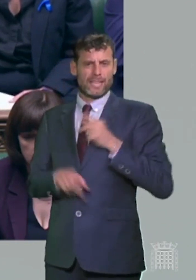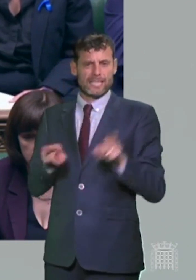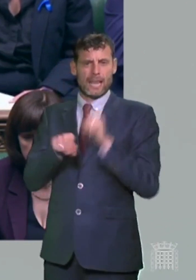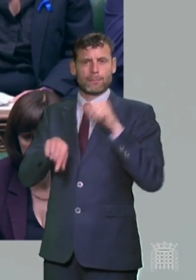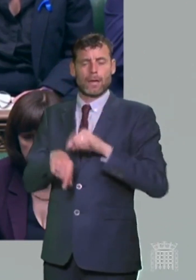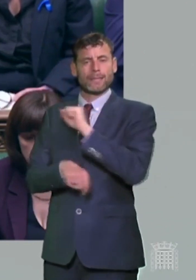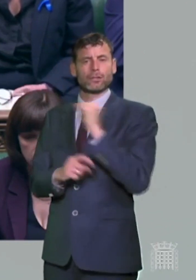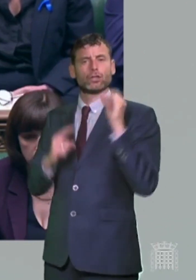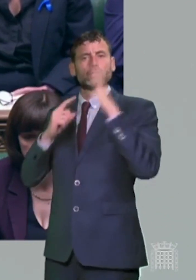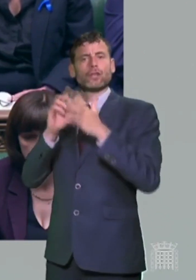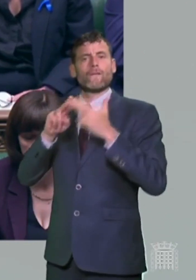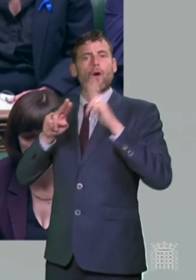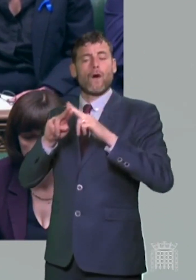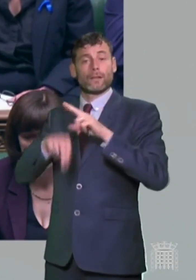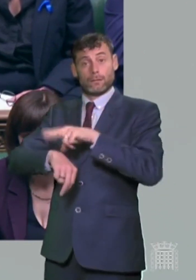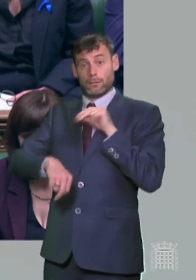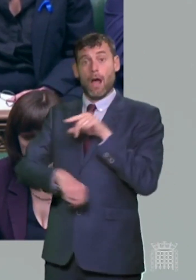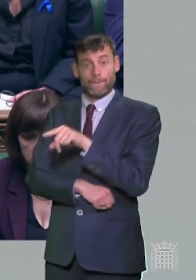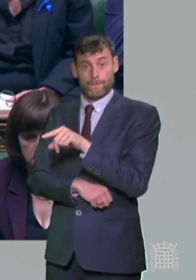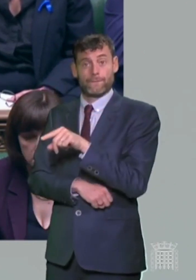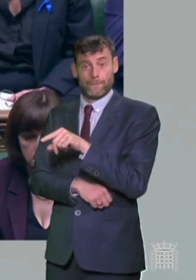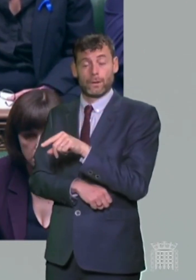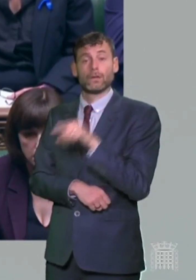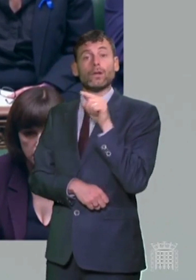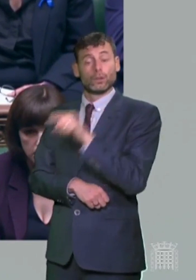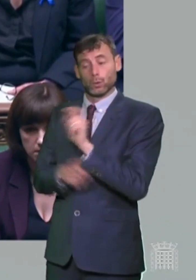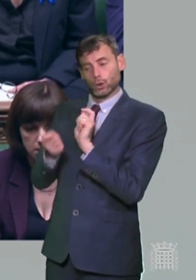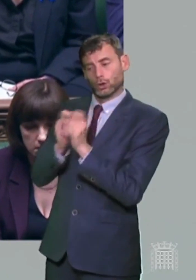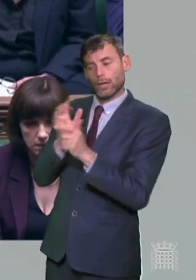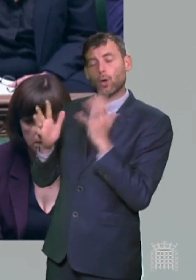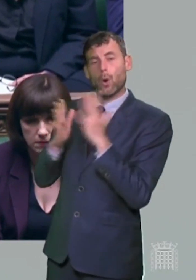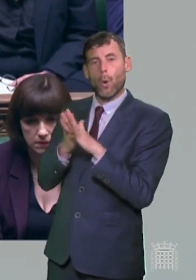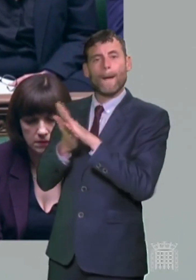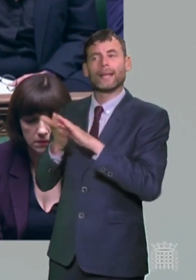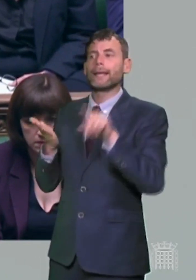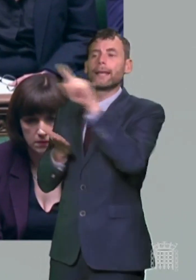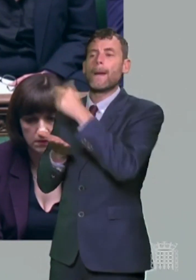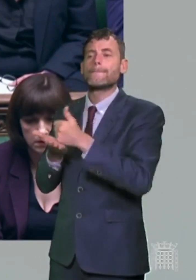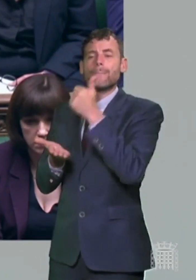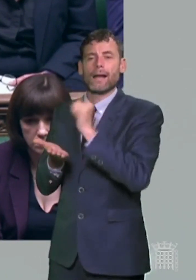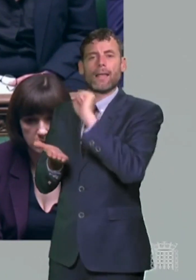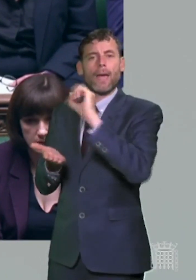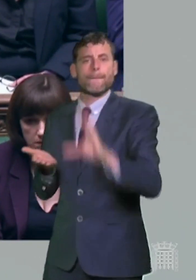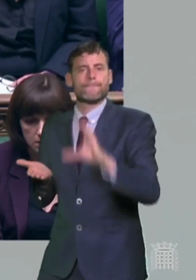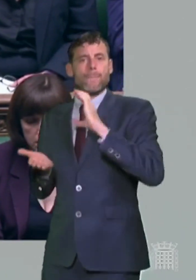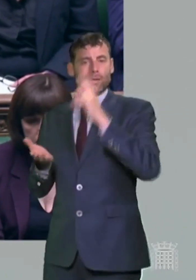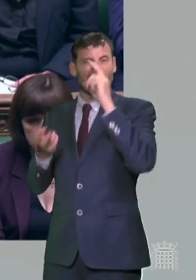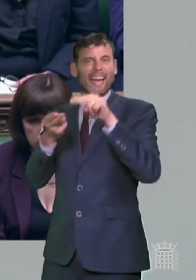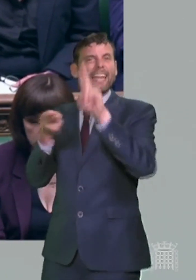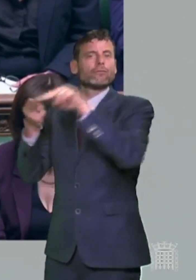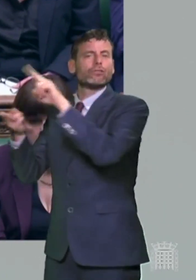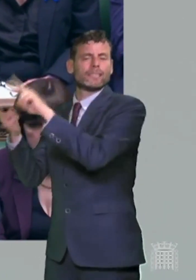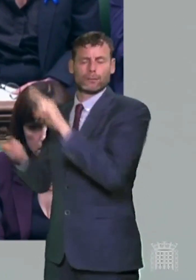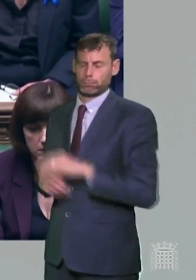is trying to change the law to get bankers' bonuses increased. So come on, come on,